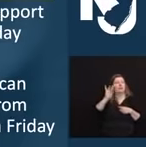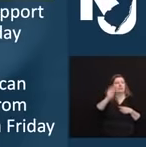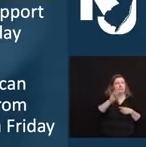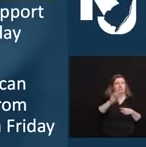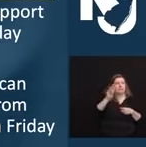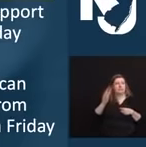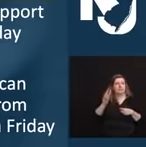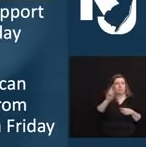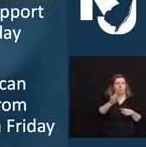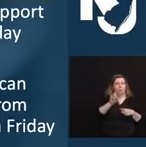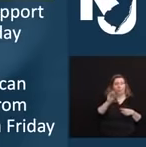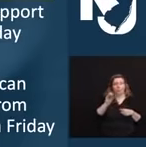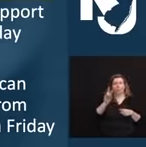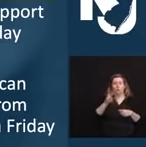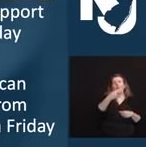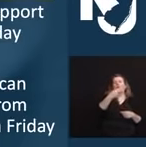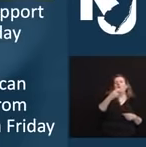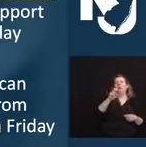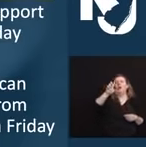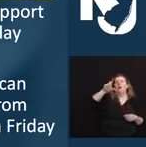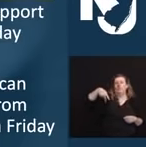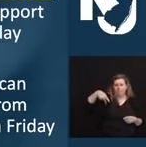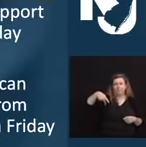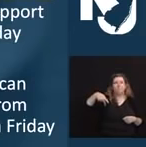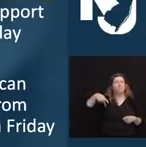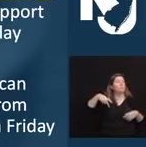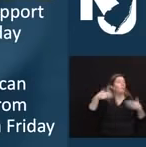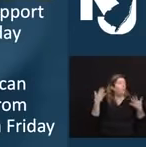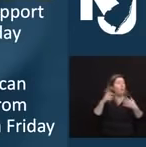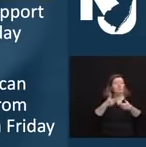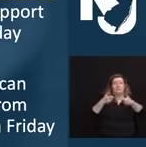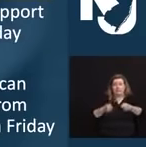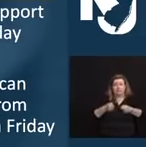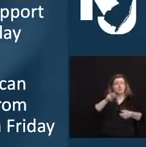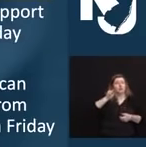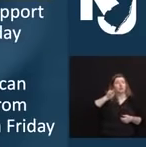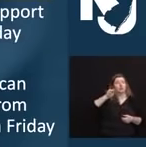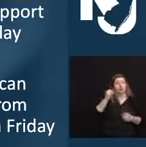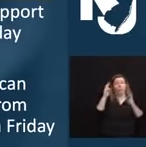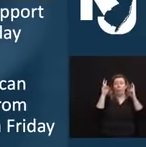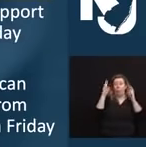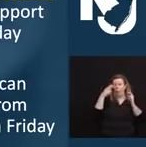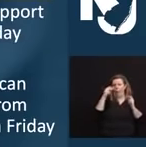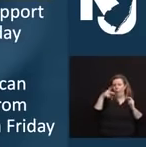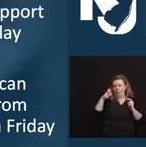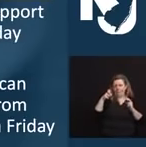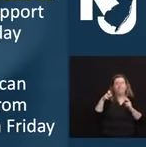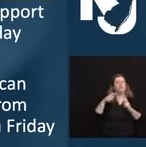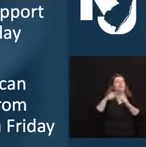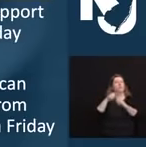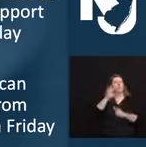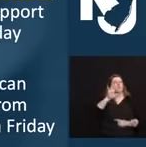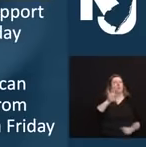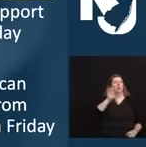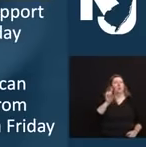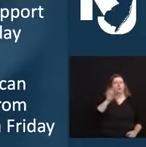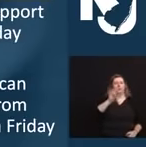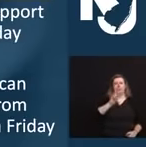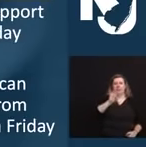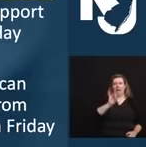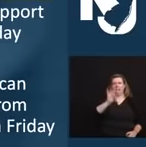866-202-HELP. Or they can text NJHOPE to 51684. Again, text